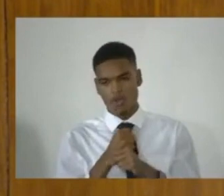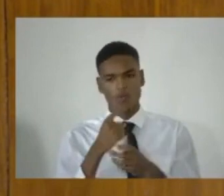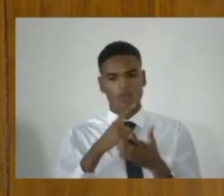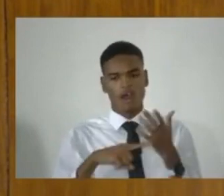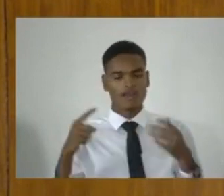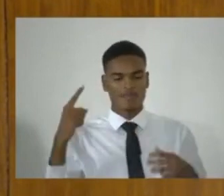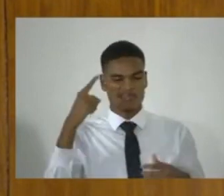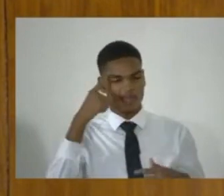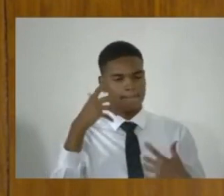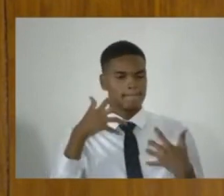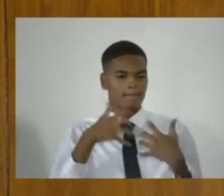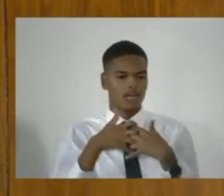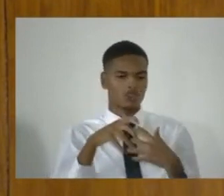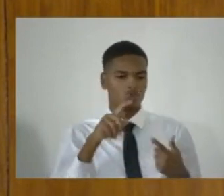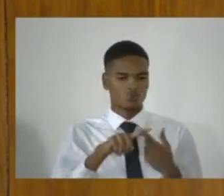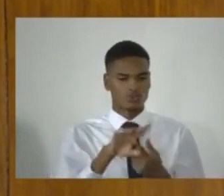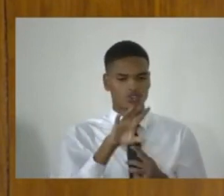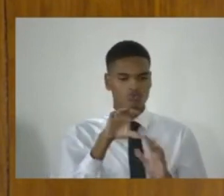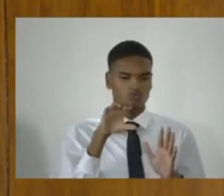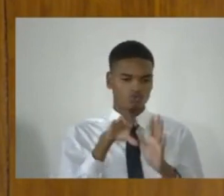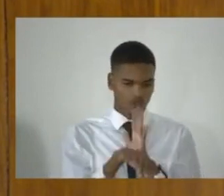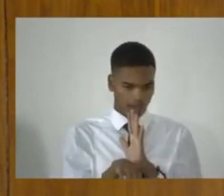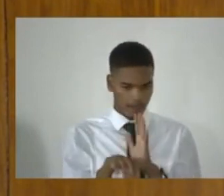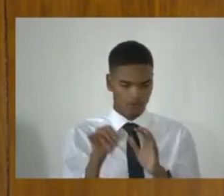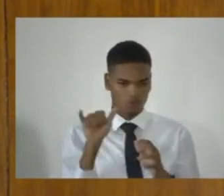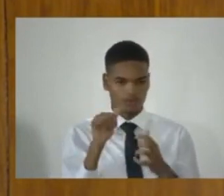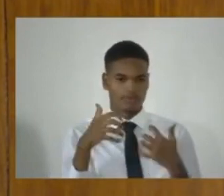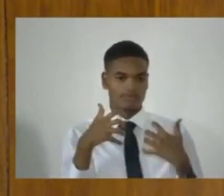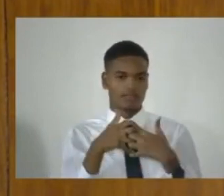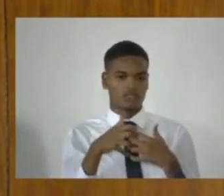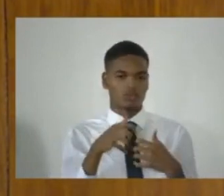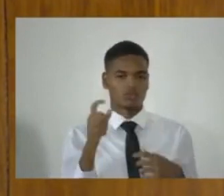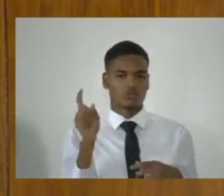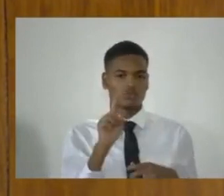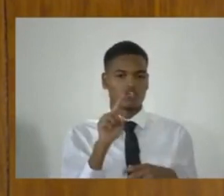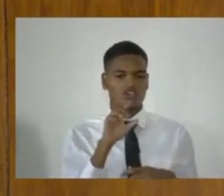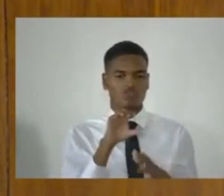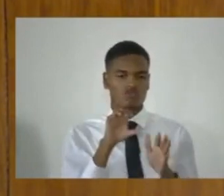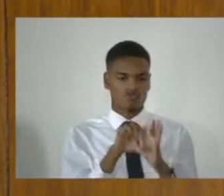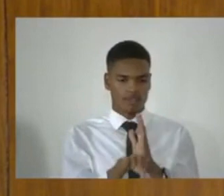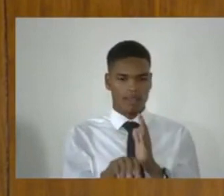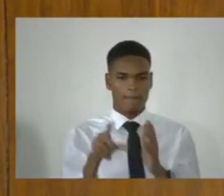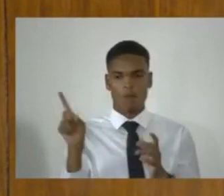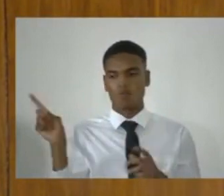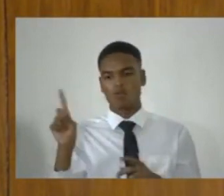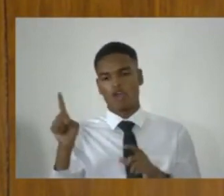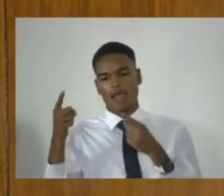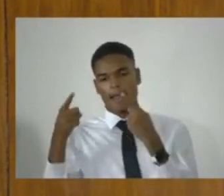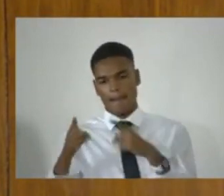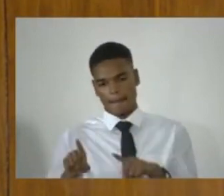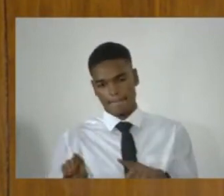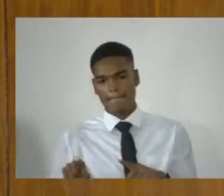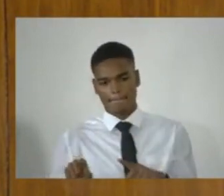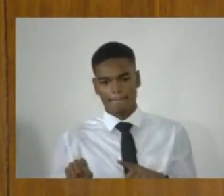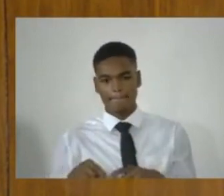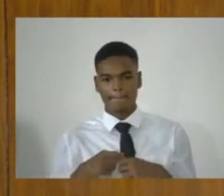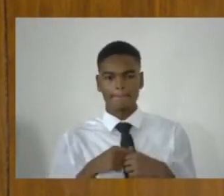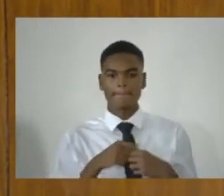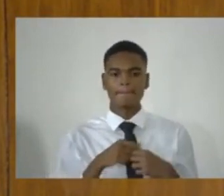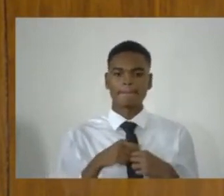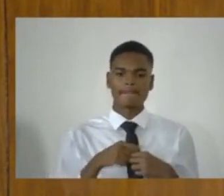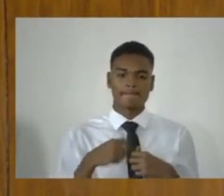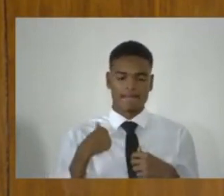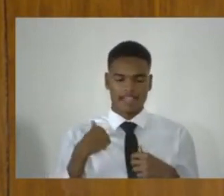circumstances in which the crime took place. That is the safety valve. That have a concern about the safety valve, which I'll speak to